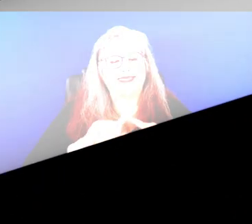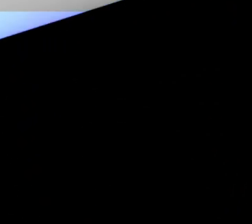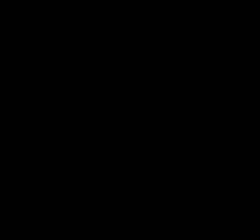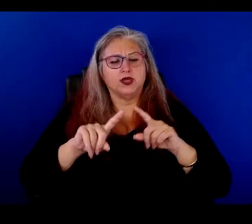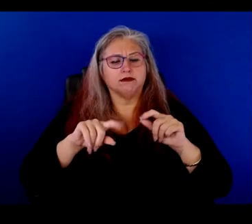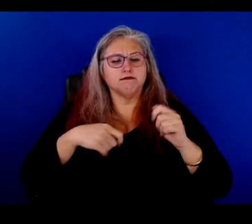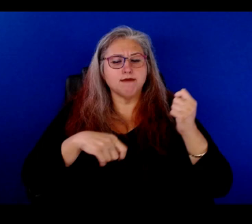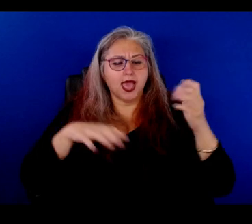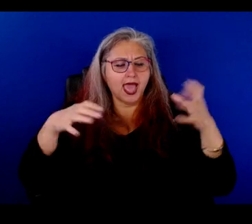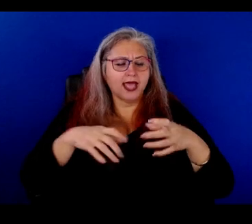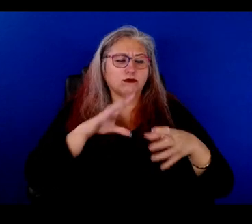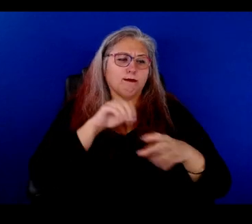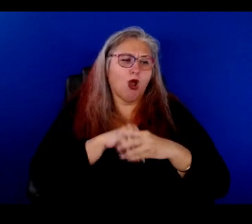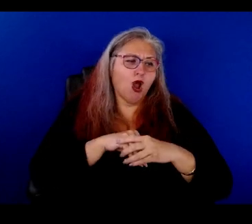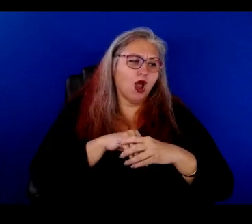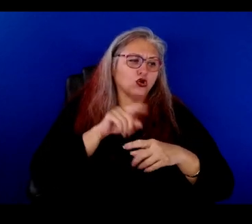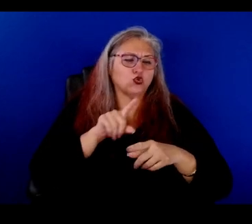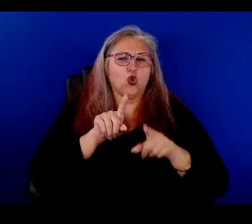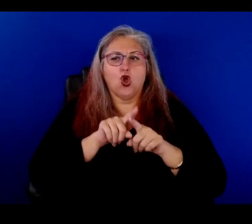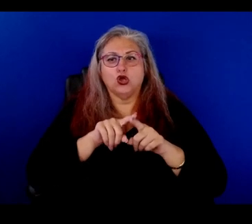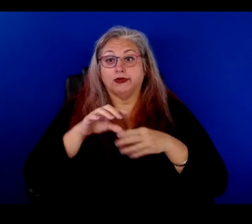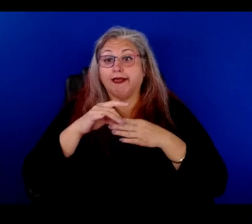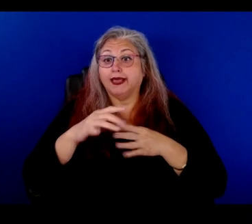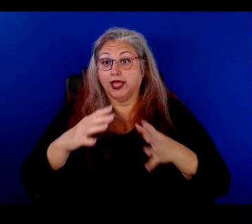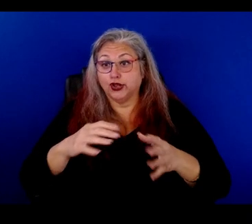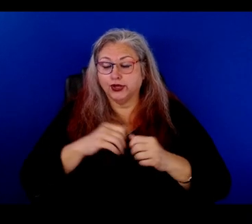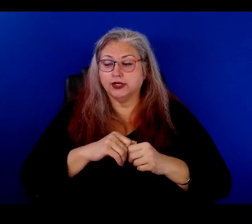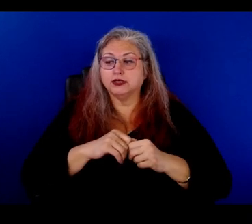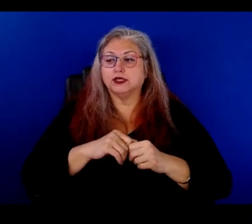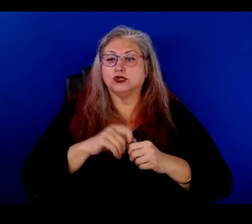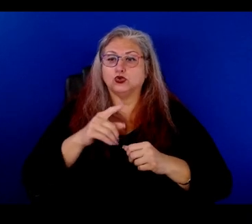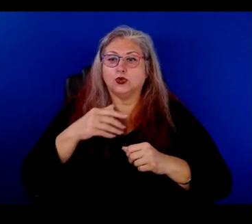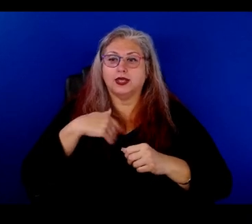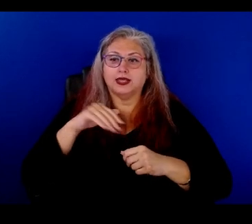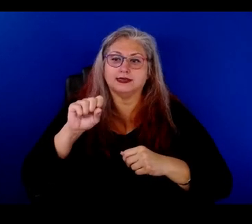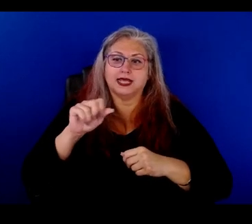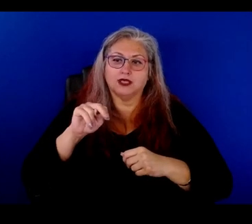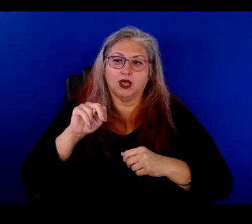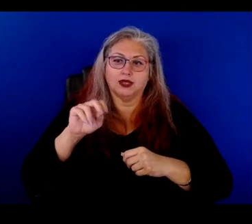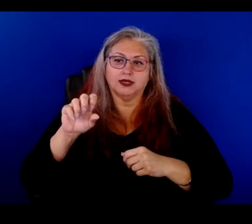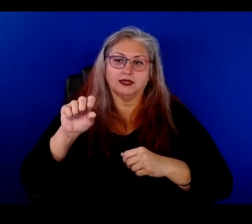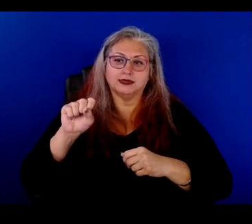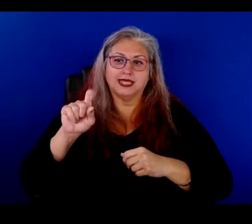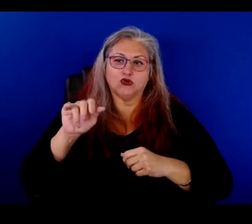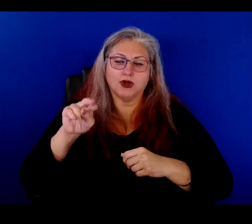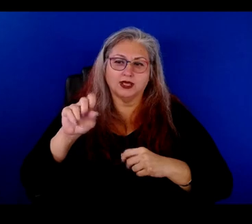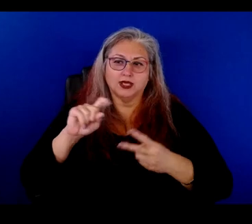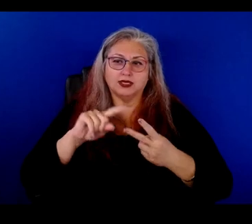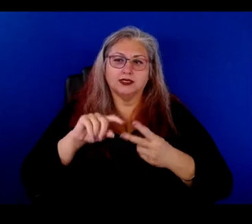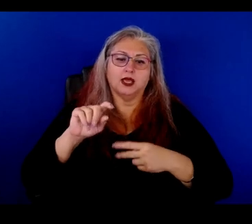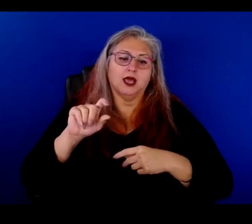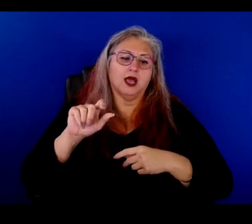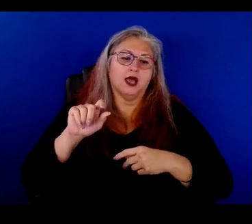bands. You have been part of bands and you have been also a band leader. Uh, you had Sazon, Cerro Nato, Conjunto Atslan,